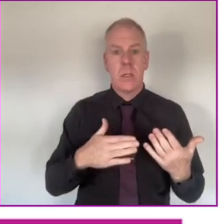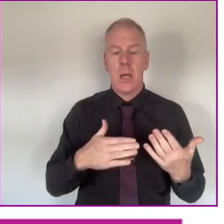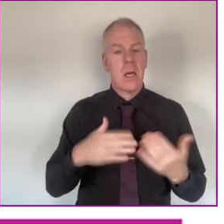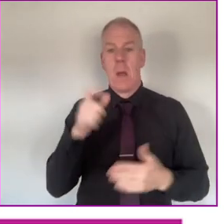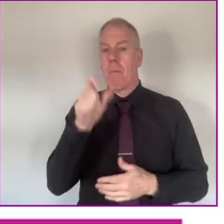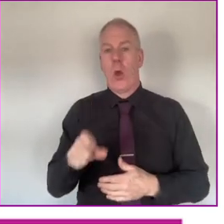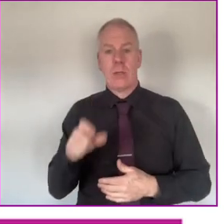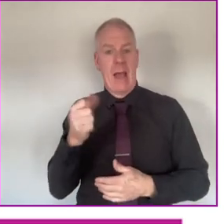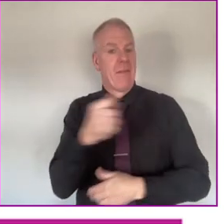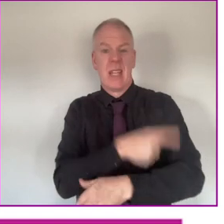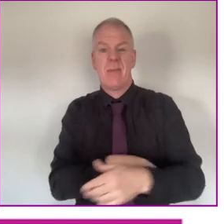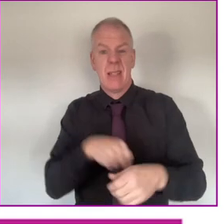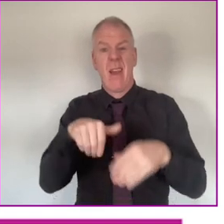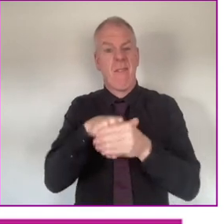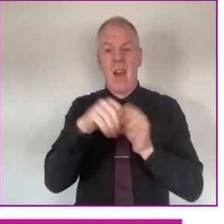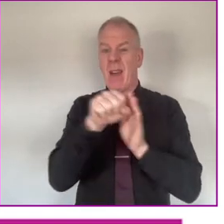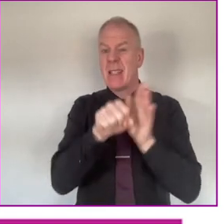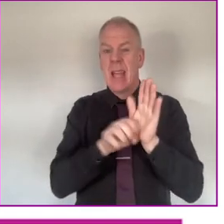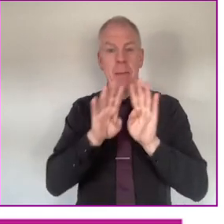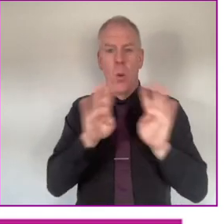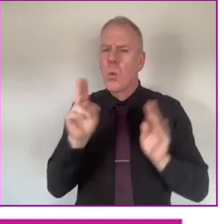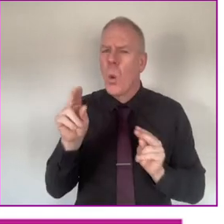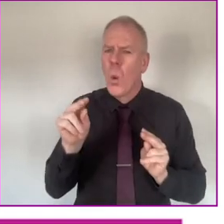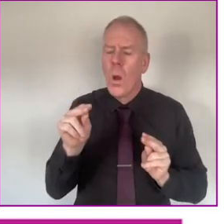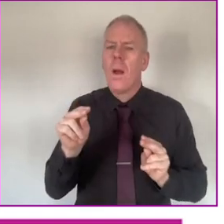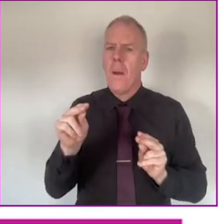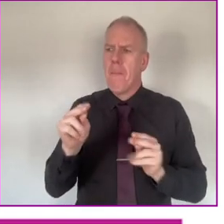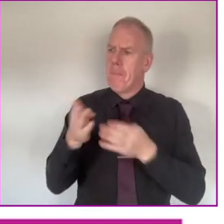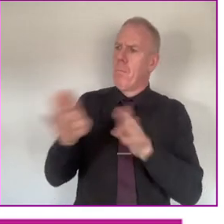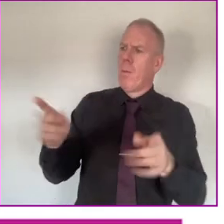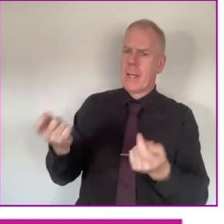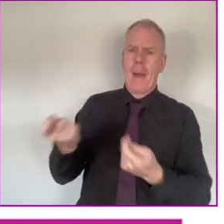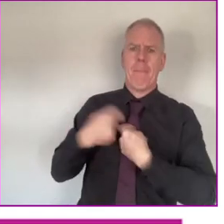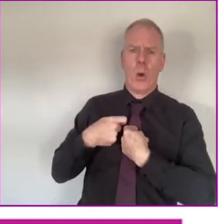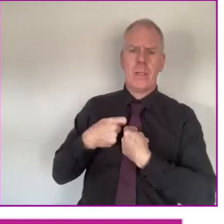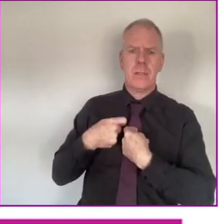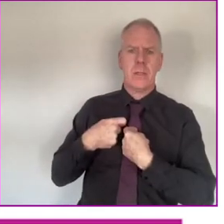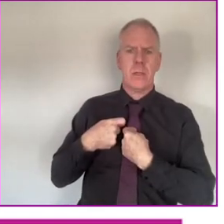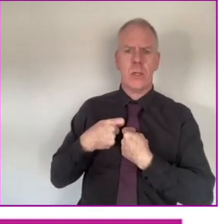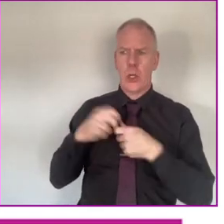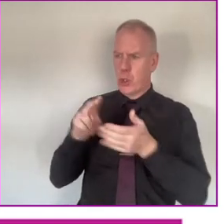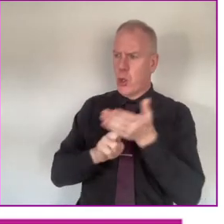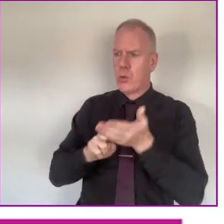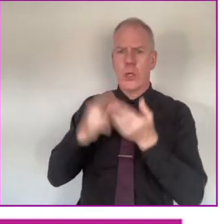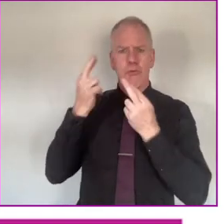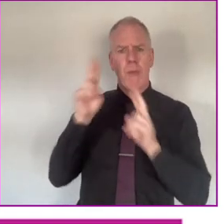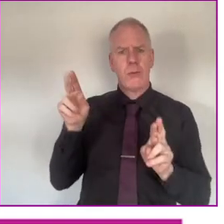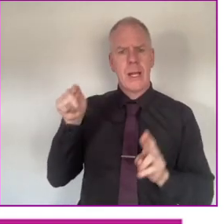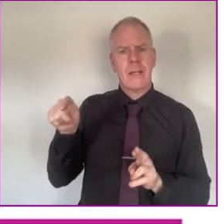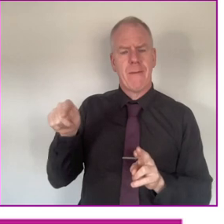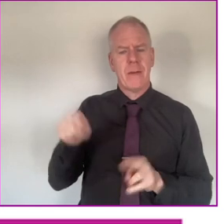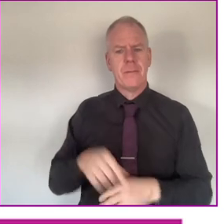myself, not just as somebody with a disability on a state board, but as a public appointee, as a consumer's representative.